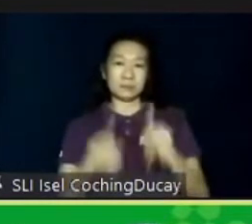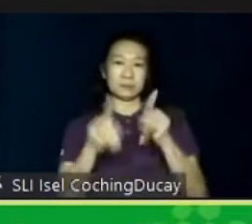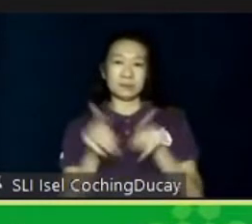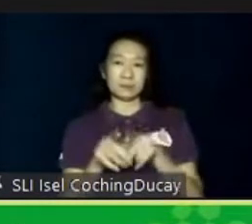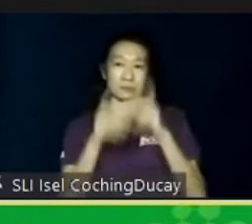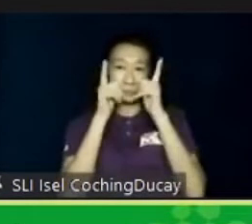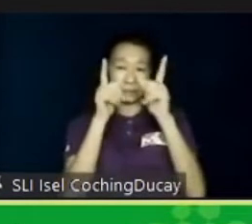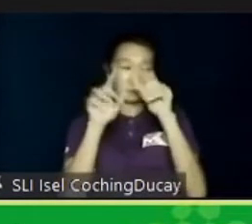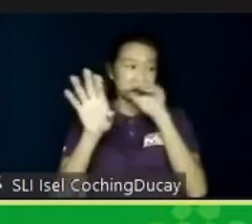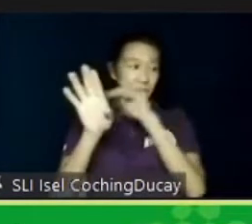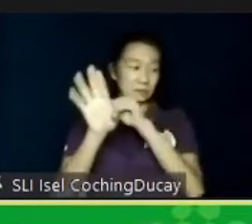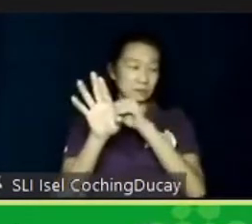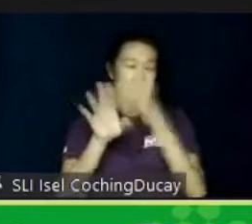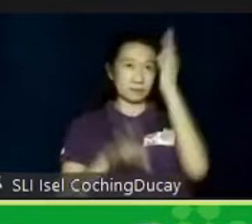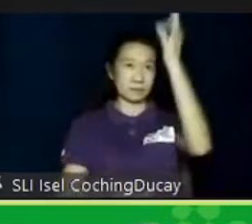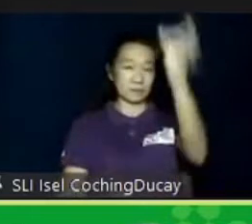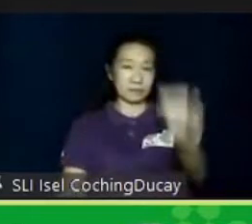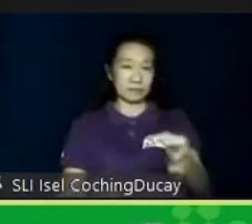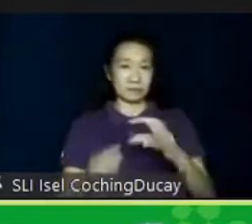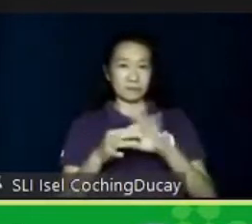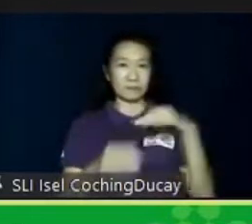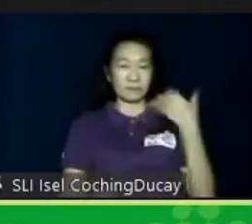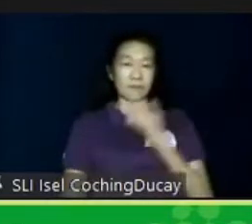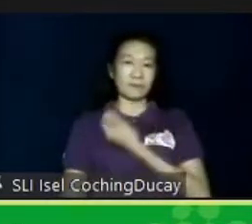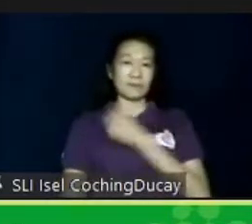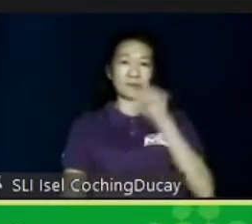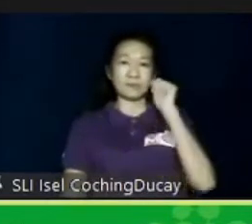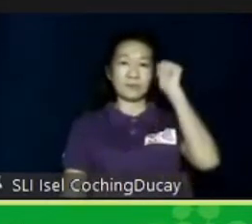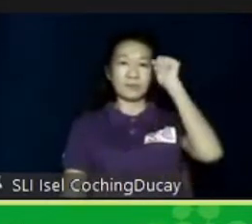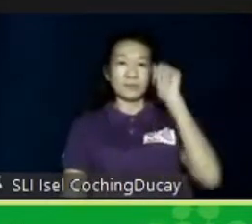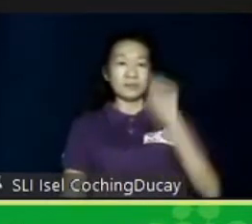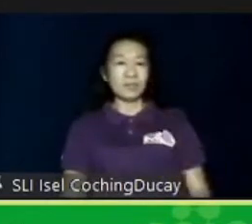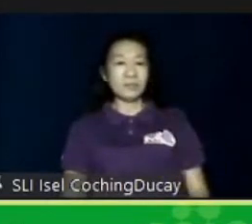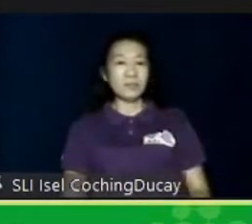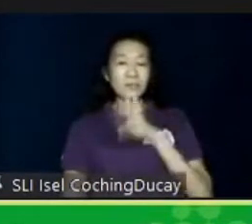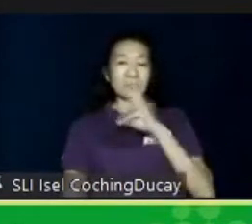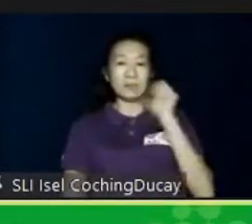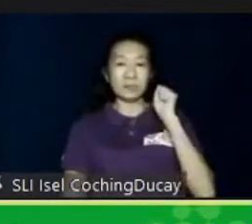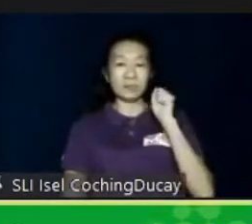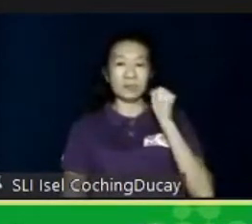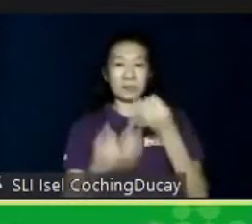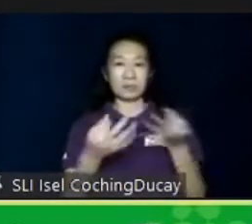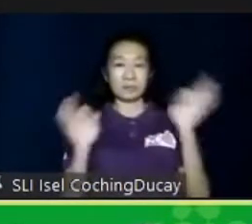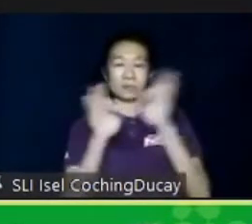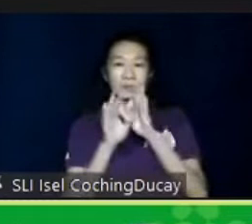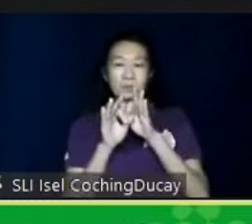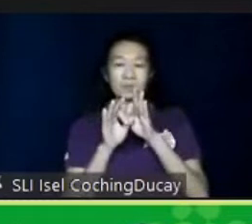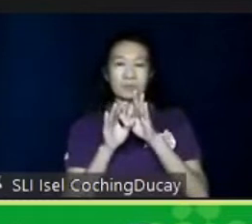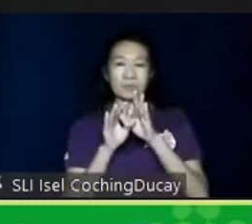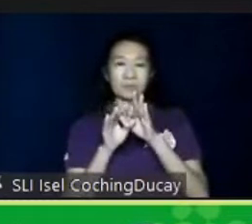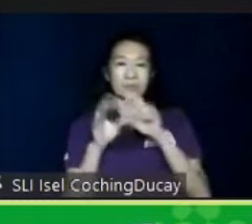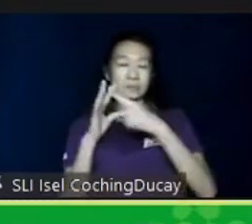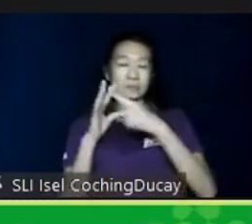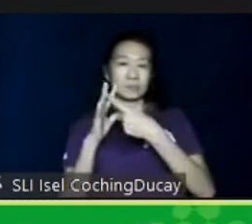at the future of our adults. It was important for us first to establish a